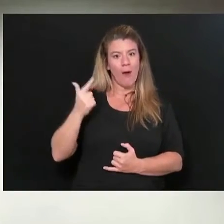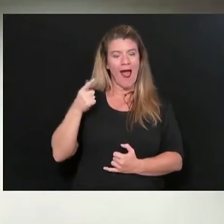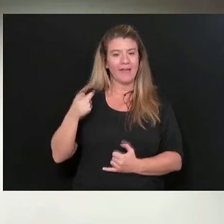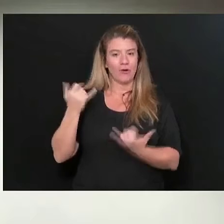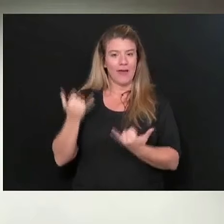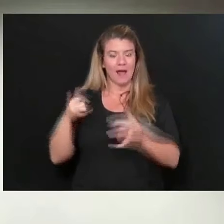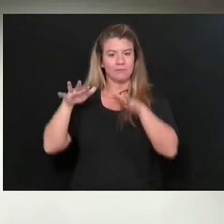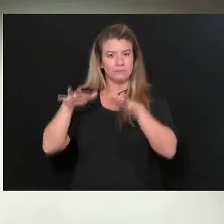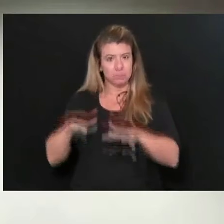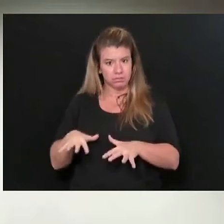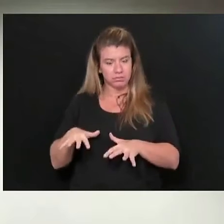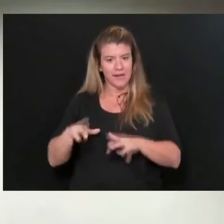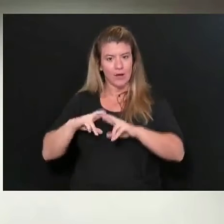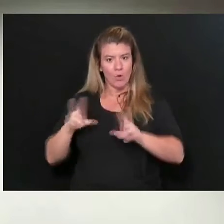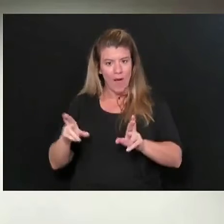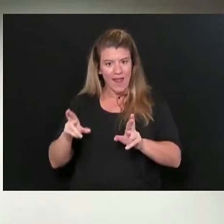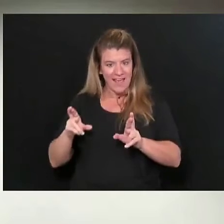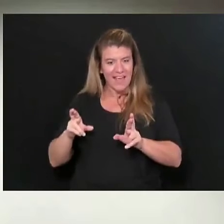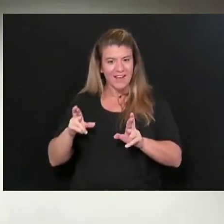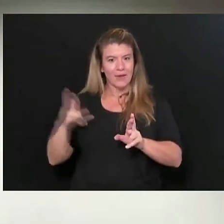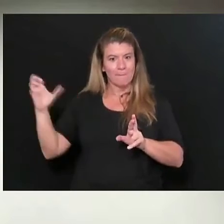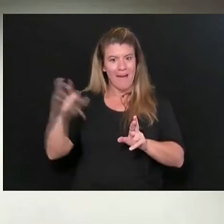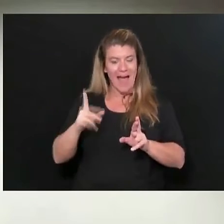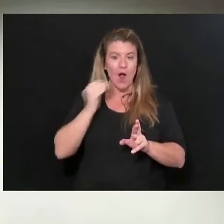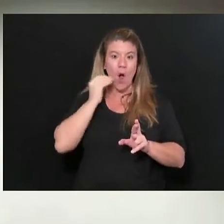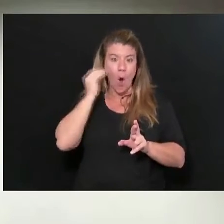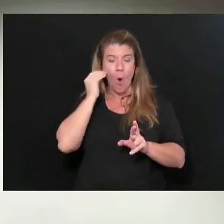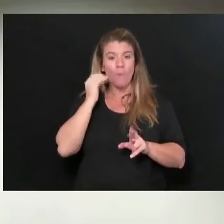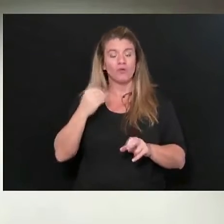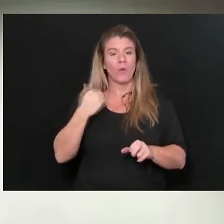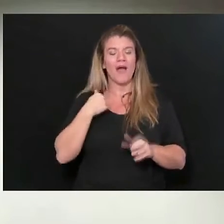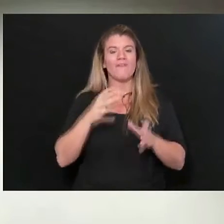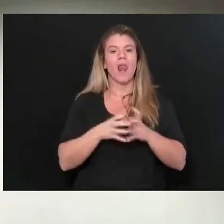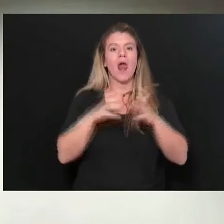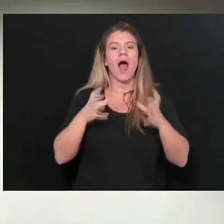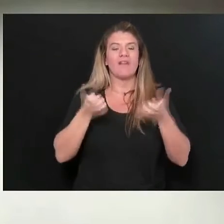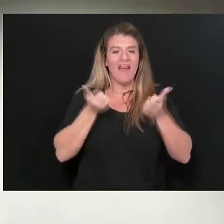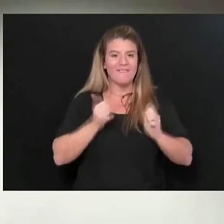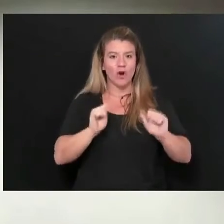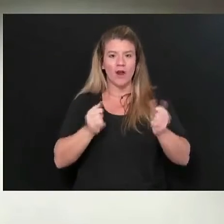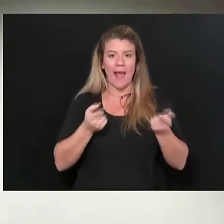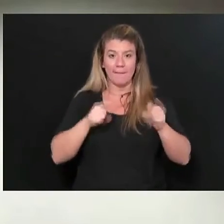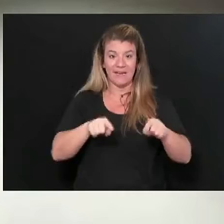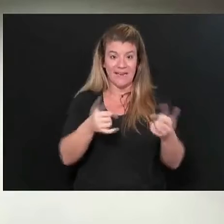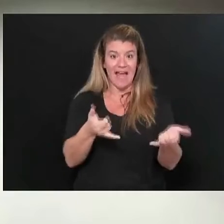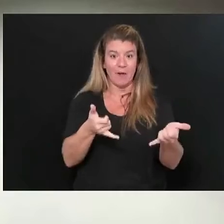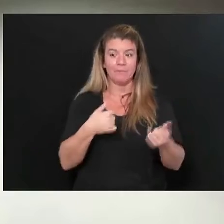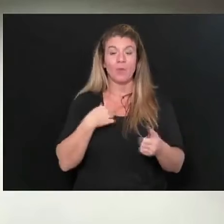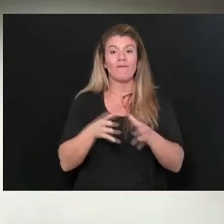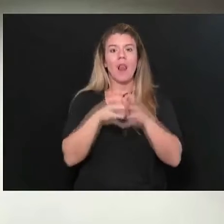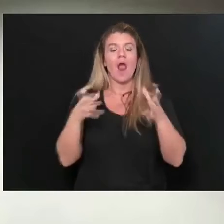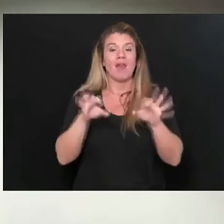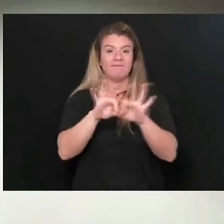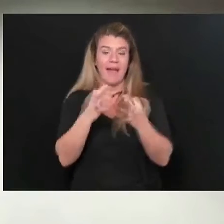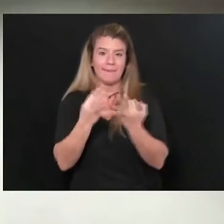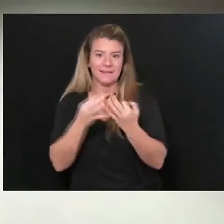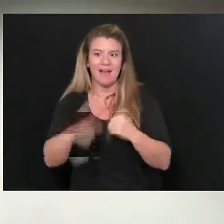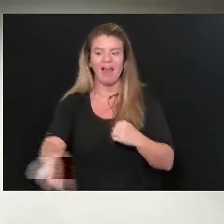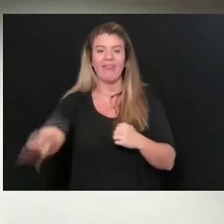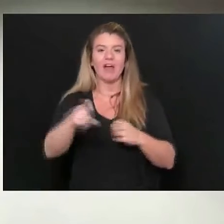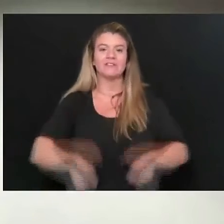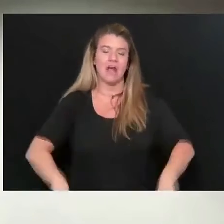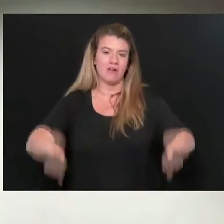deployment to the Middle East. So a significant effort going on, a lot of families sacrificing.